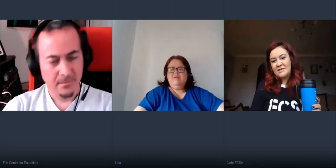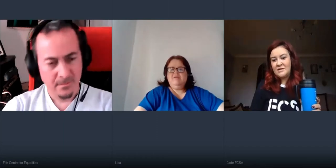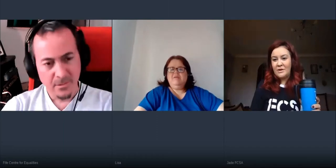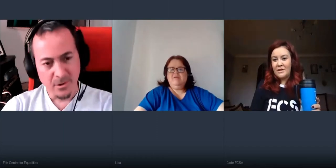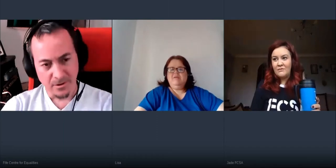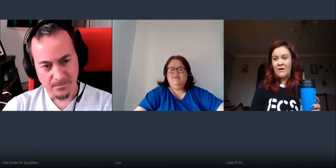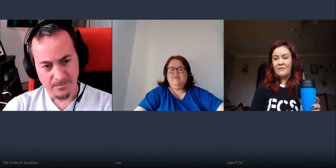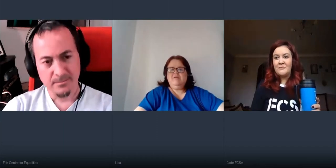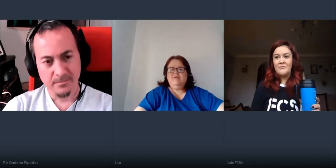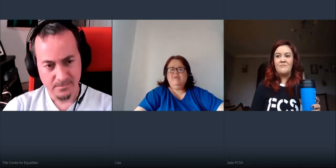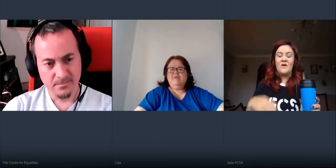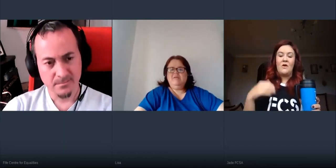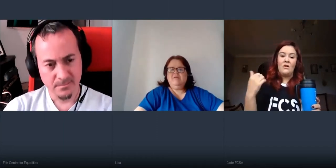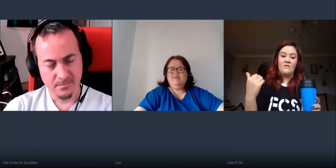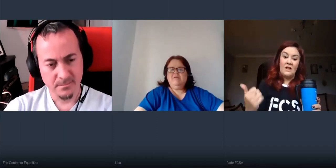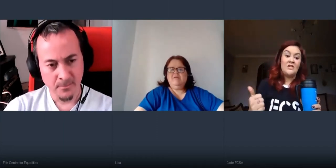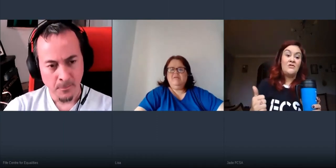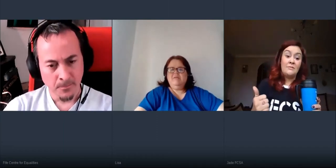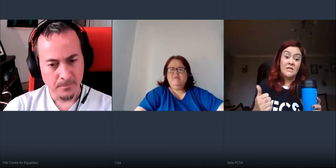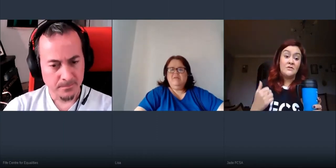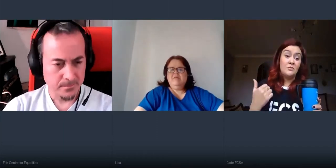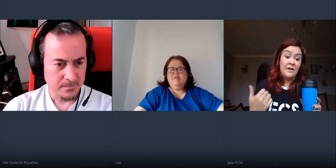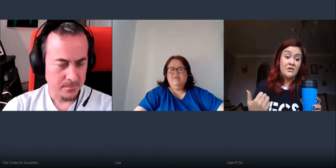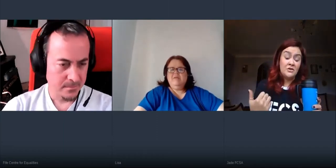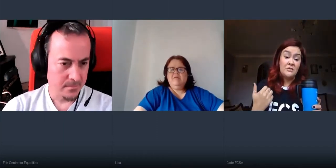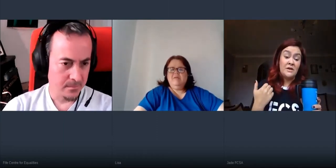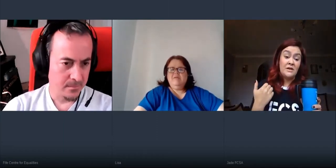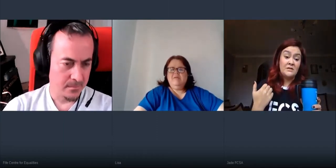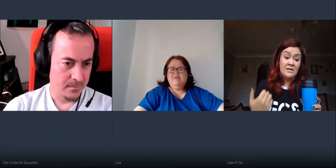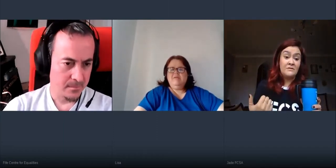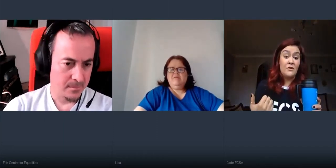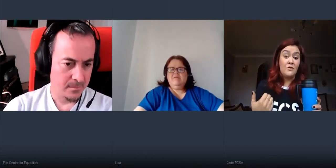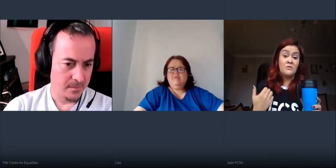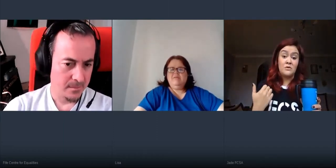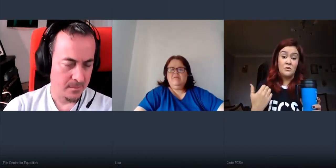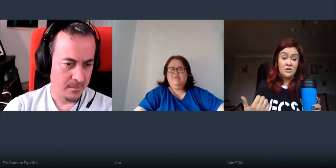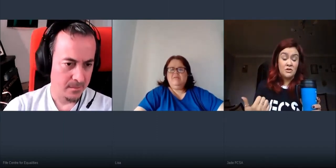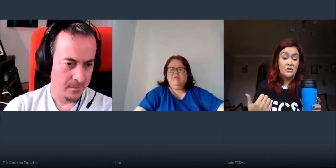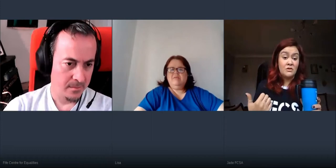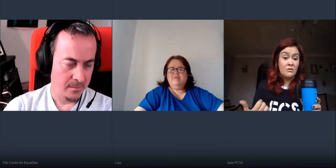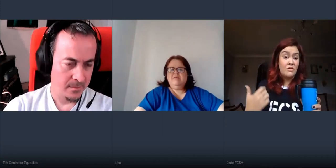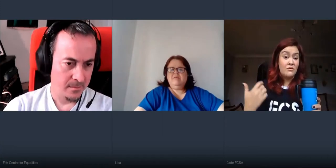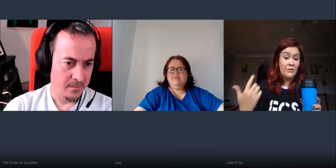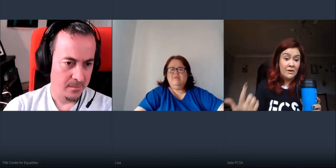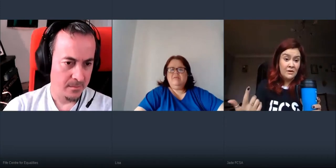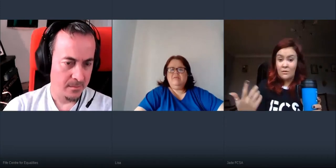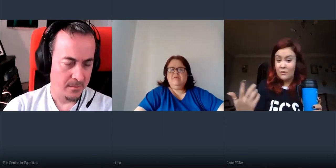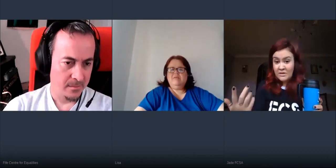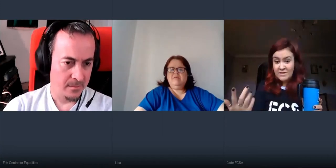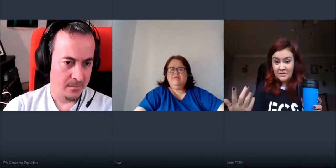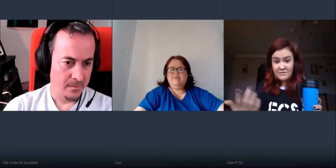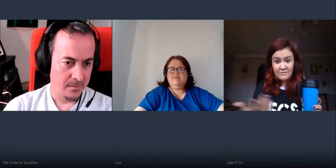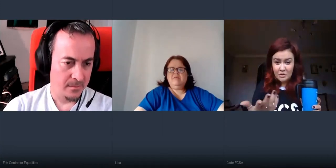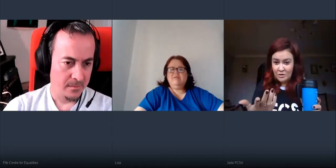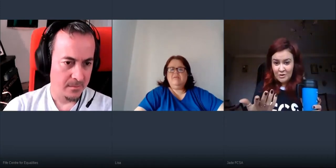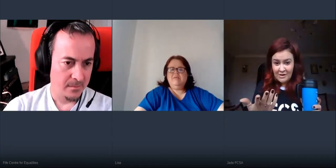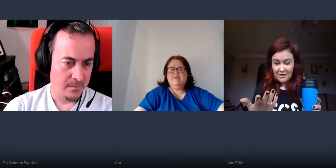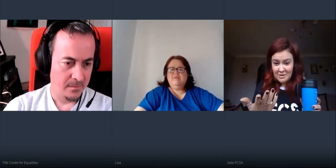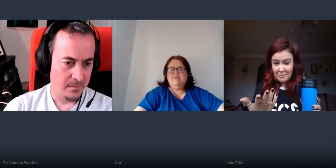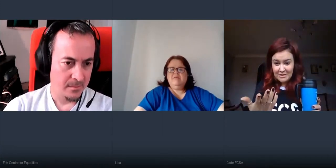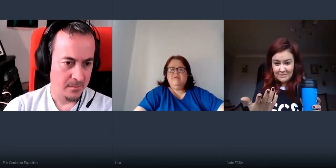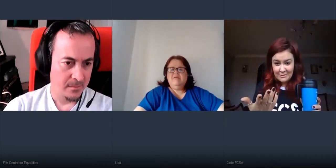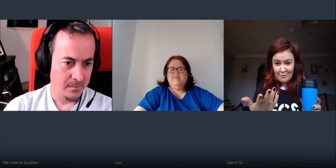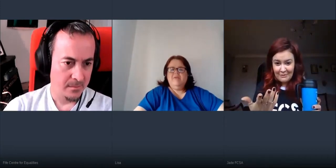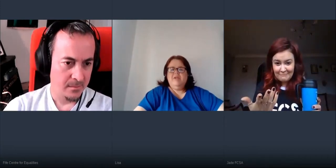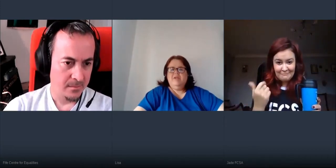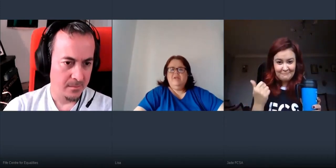means that we can run all of the class rep stuff so making sure that we stay informed with what the students are going through and all of these things i'm sure you were a class rep